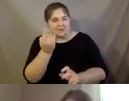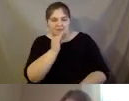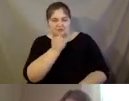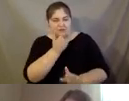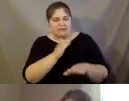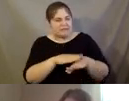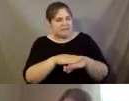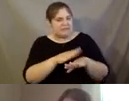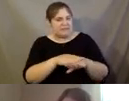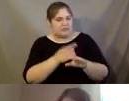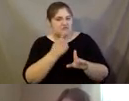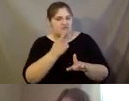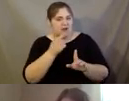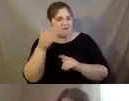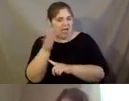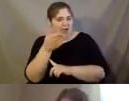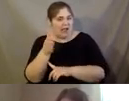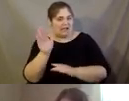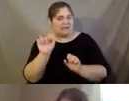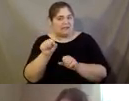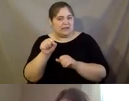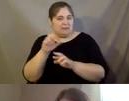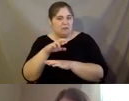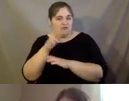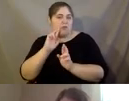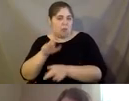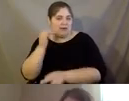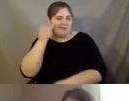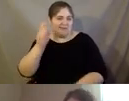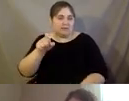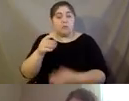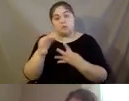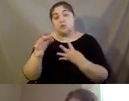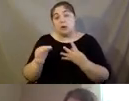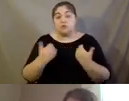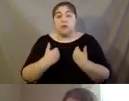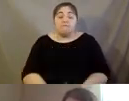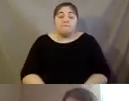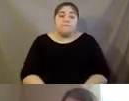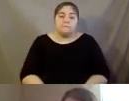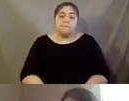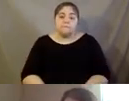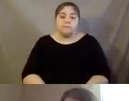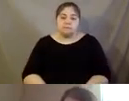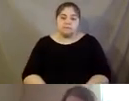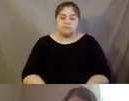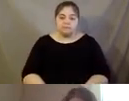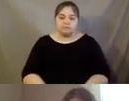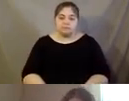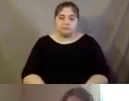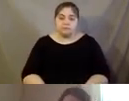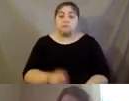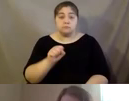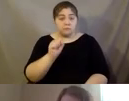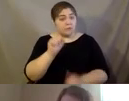need to be reported out to more of an authority. Um, those are some options that we could certainly help with. Sure. That's